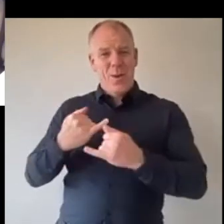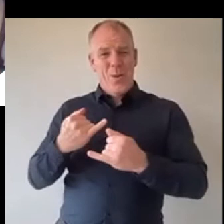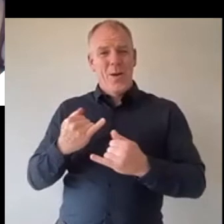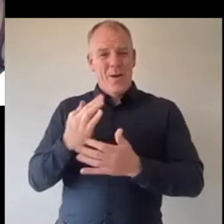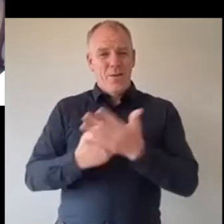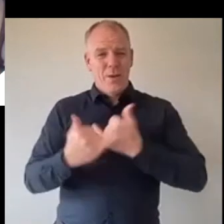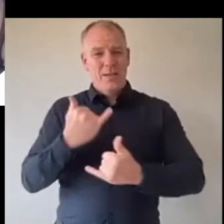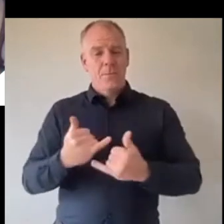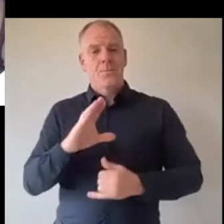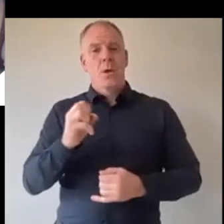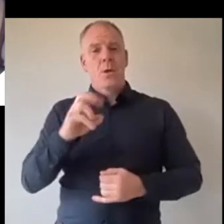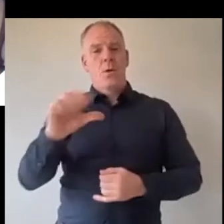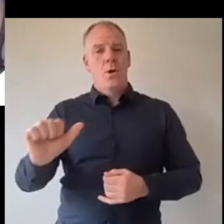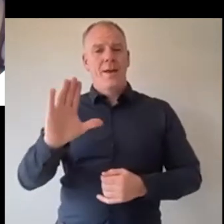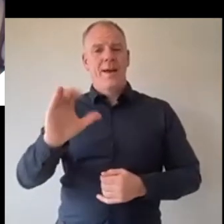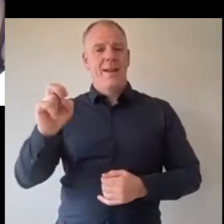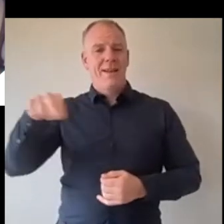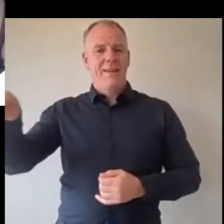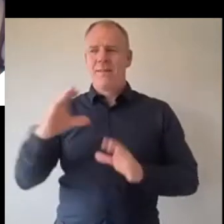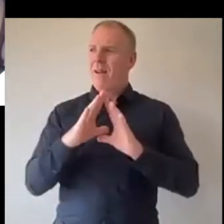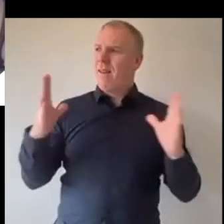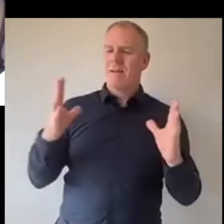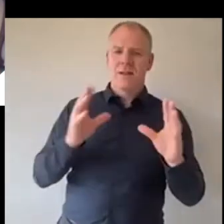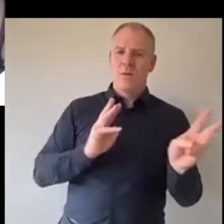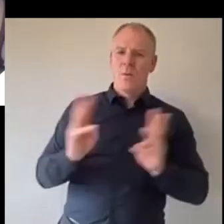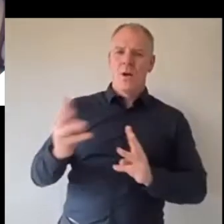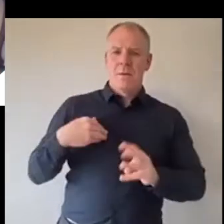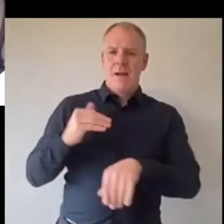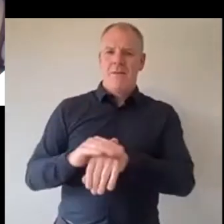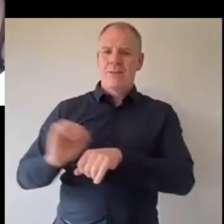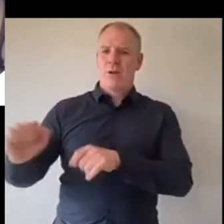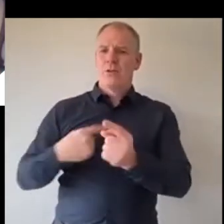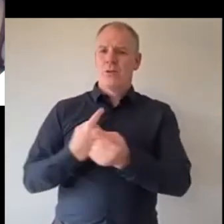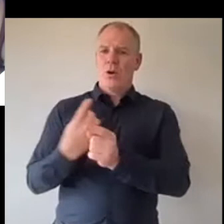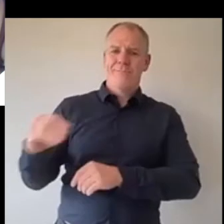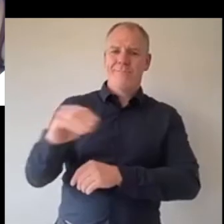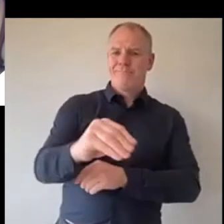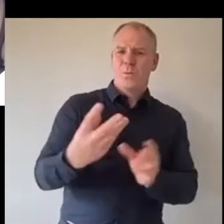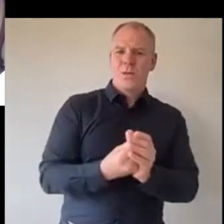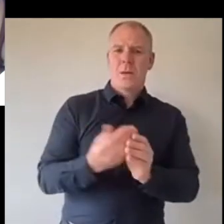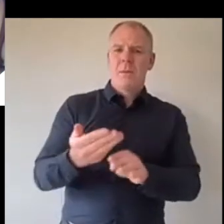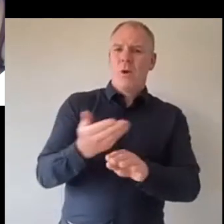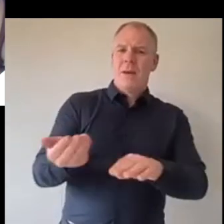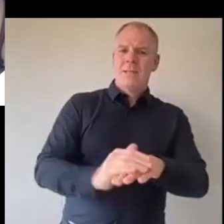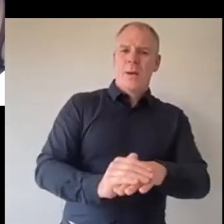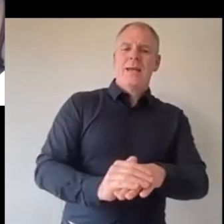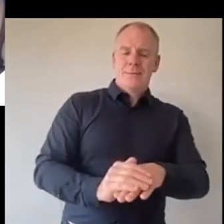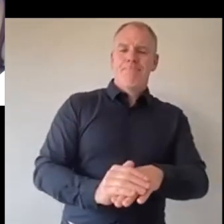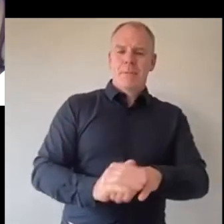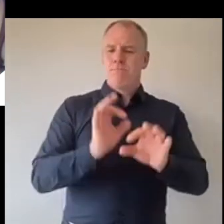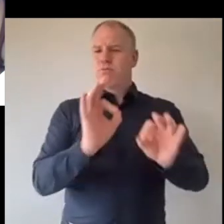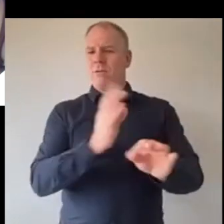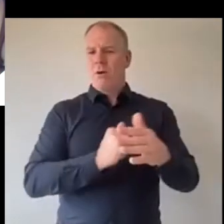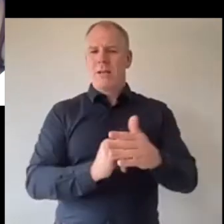uh Laura Lynn does some incredible work a friend of mine's daughter was in there for quite a while before she passed and they they are a brilliant